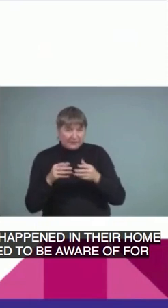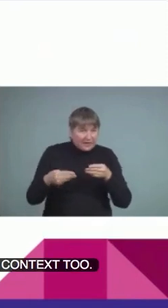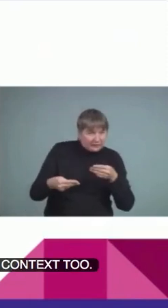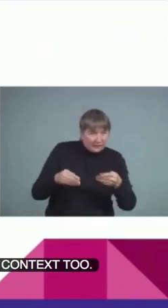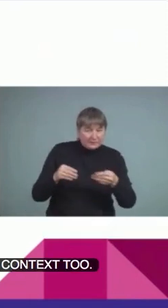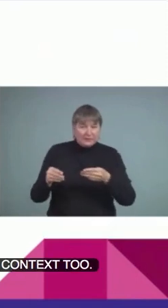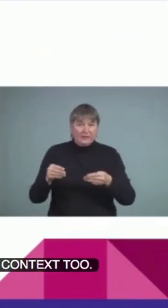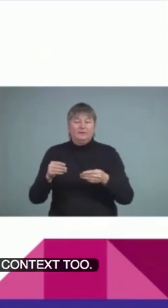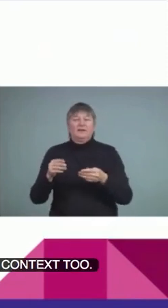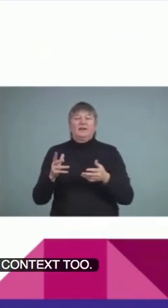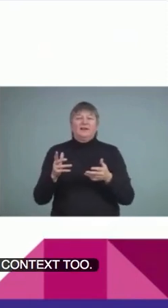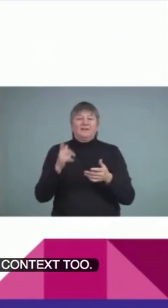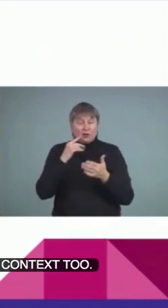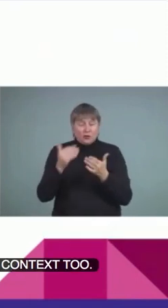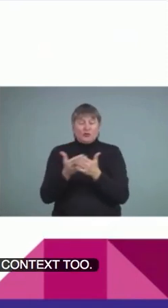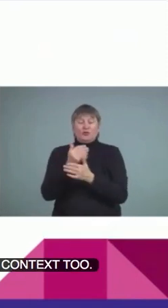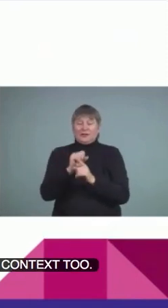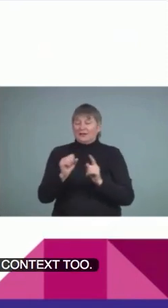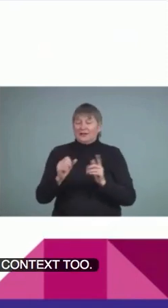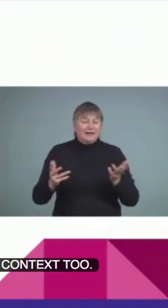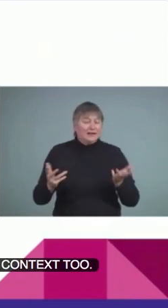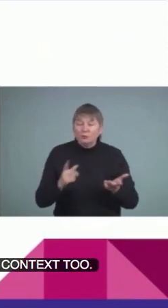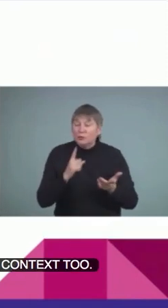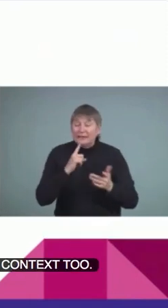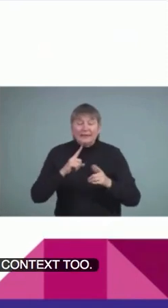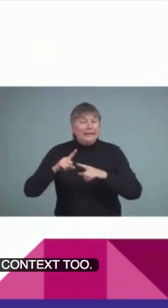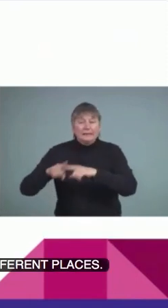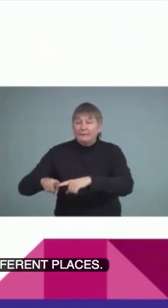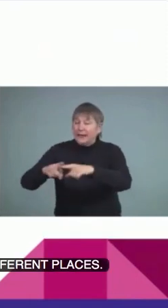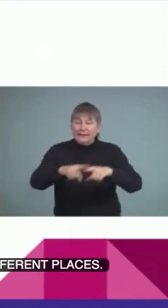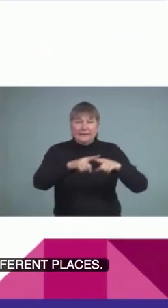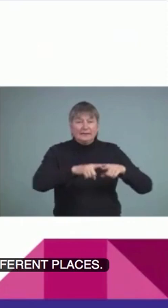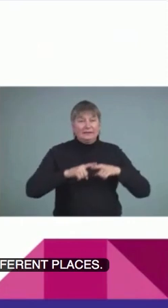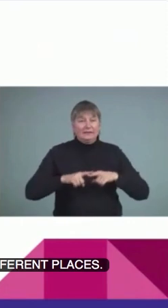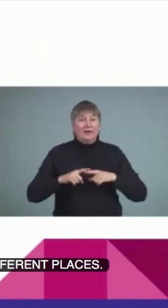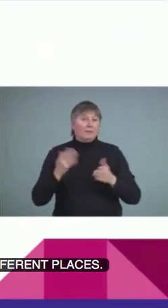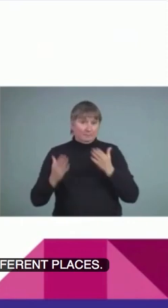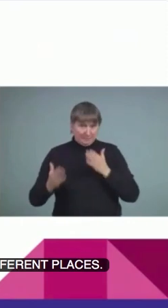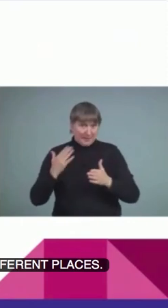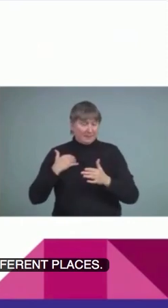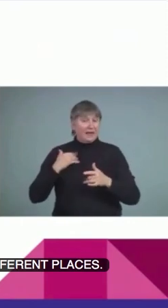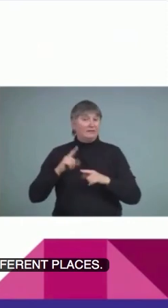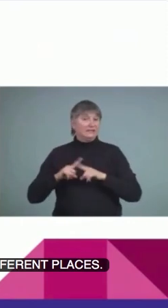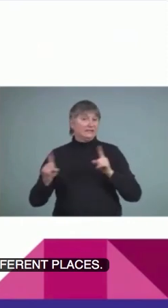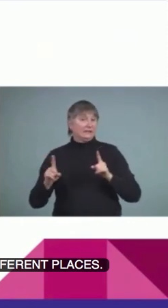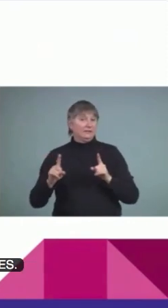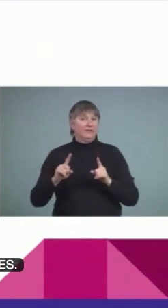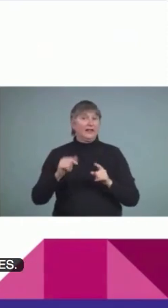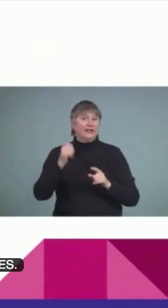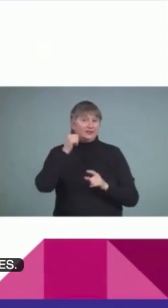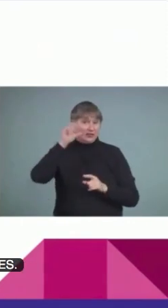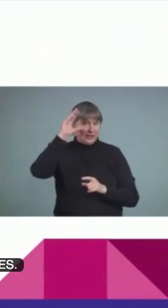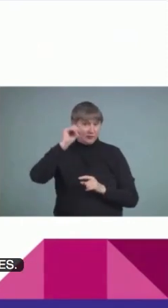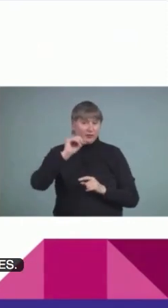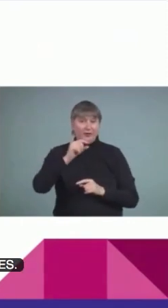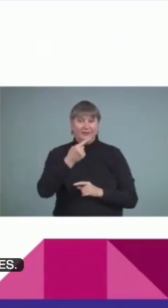I just, I'm going to say it again, it's different in different places. There may be issues with gender roles. It might be the first time these children